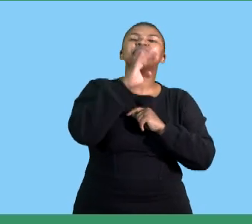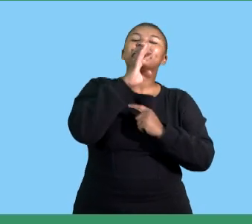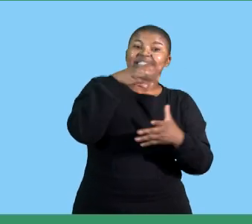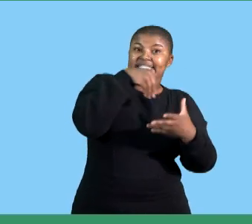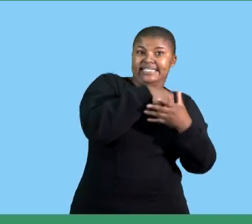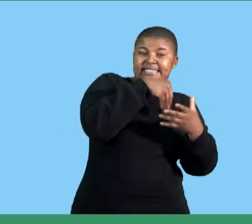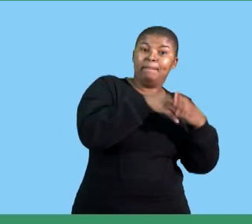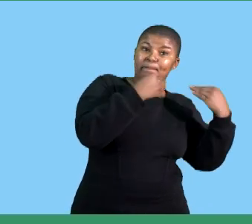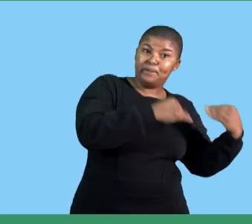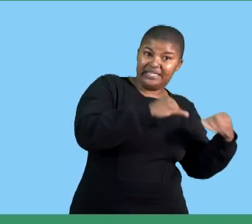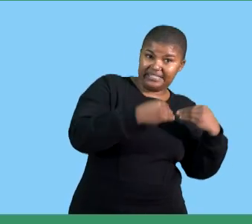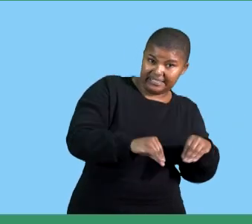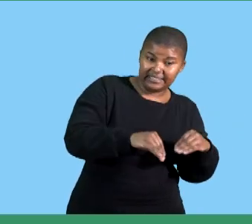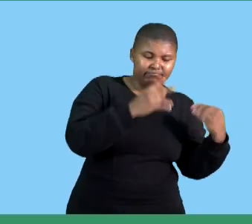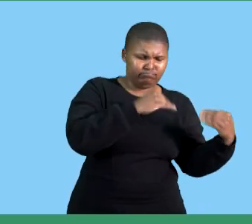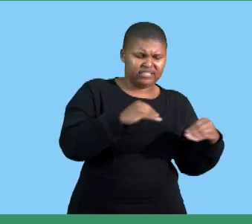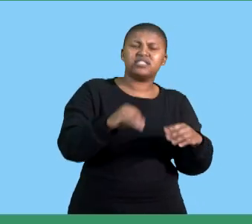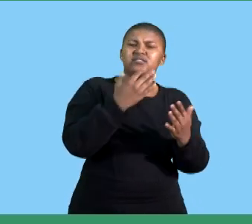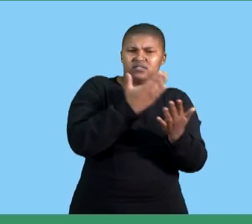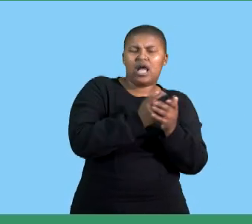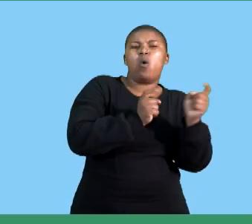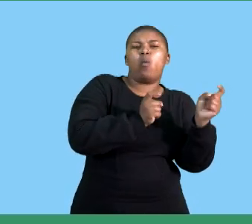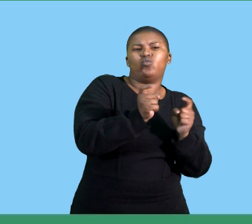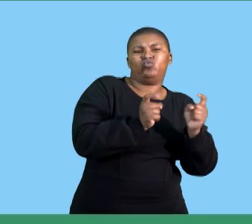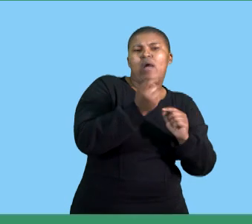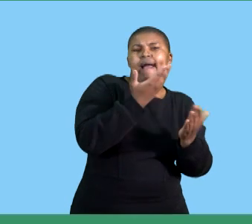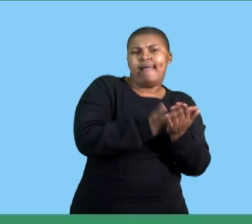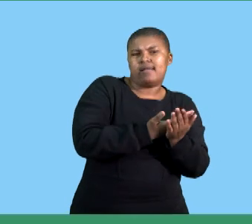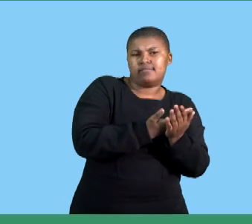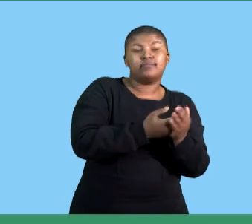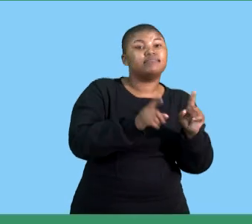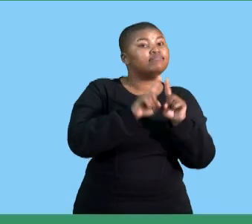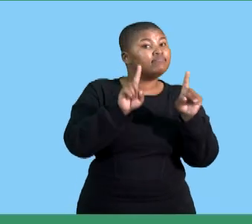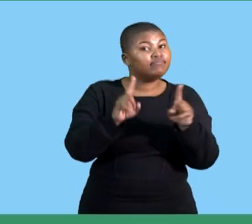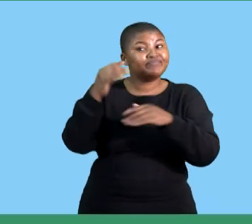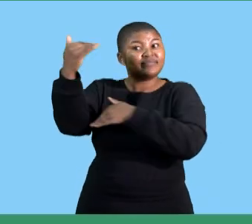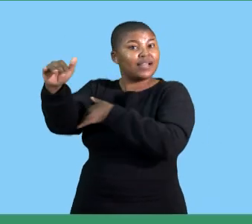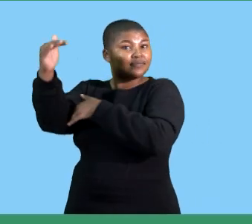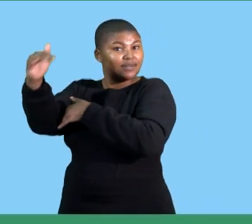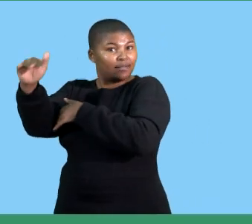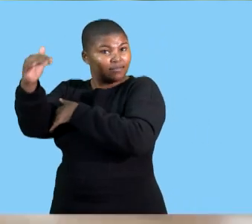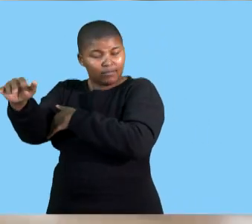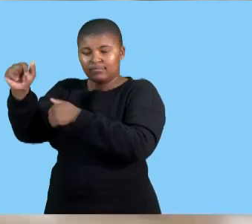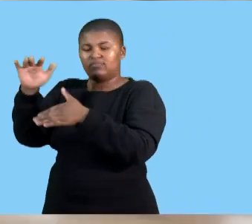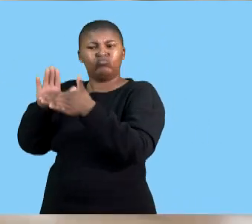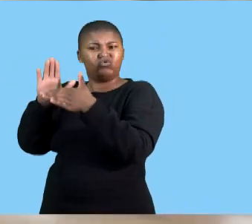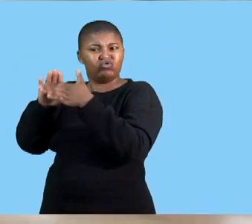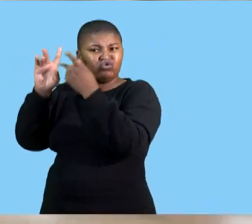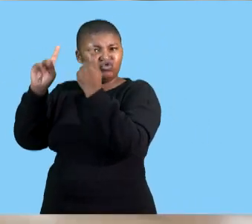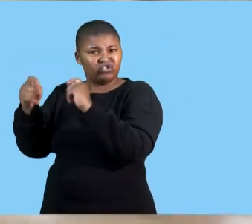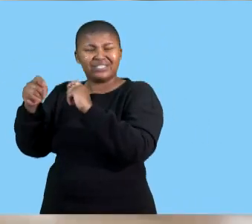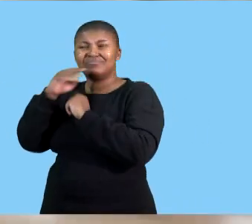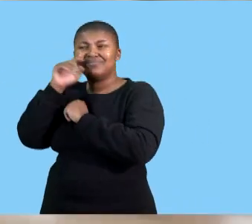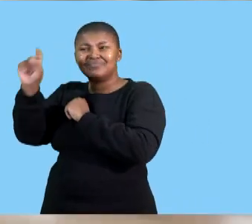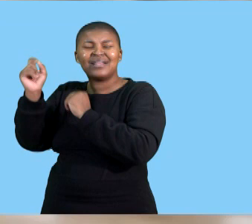business that the business probably has control over where else external causes of change are changes that